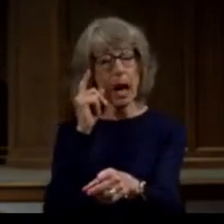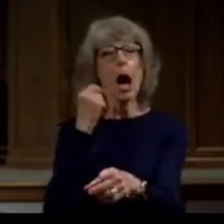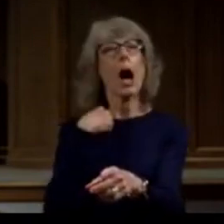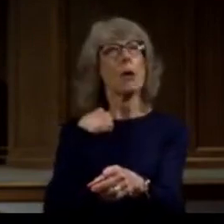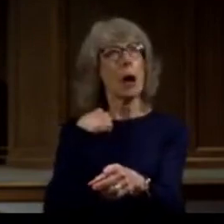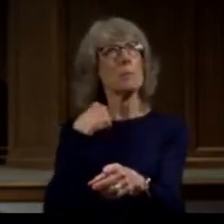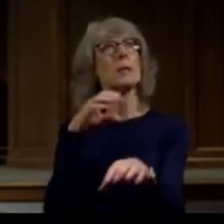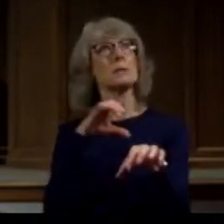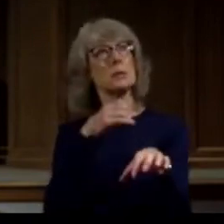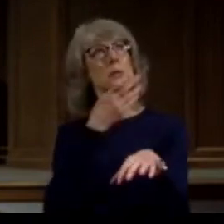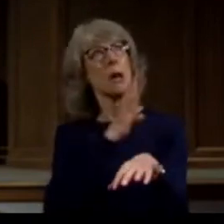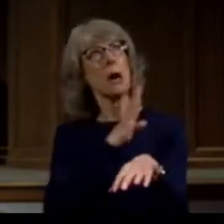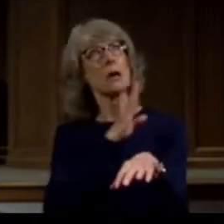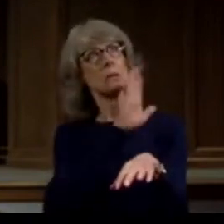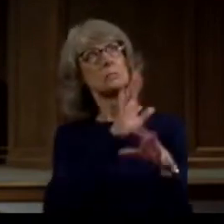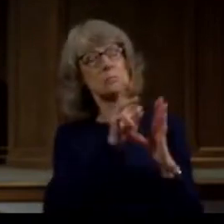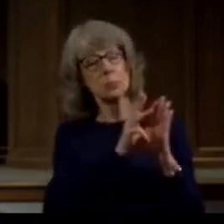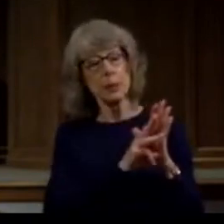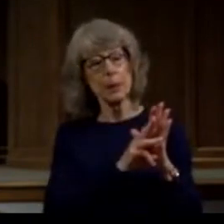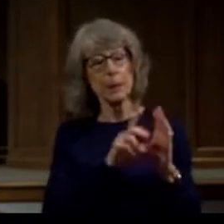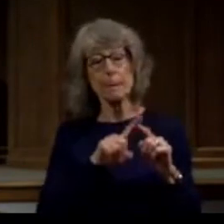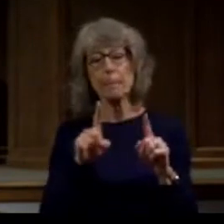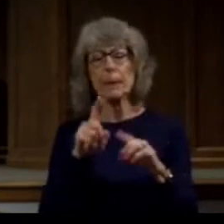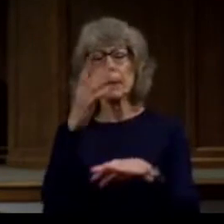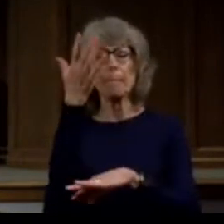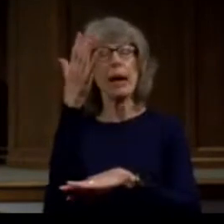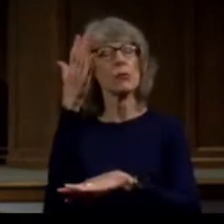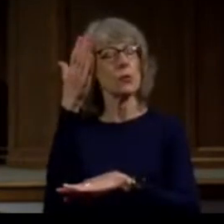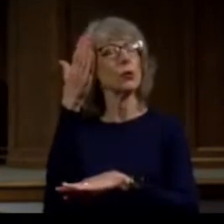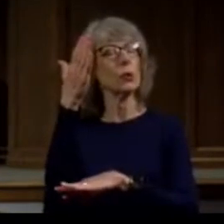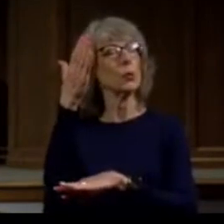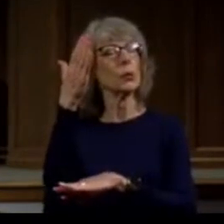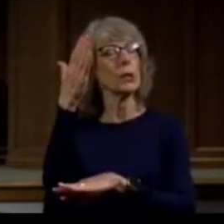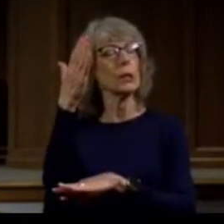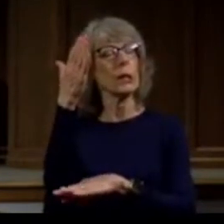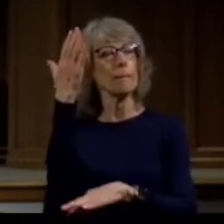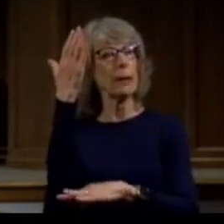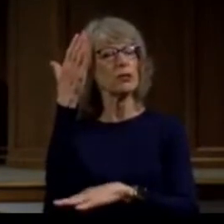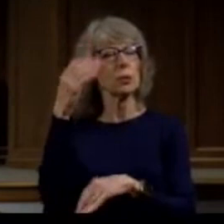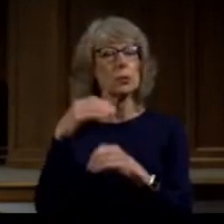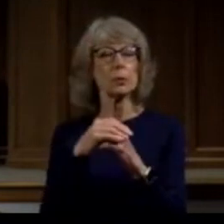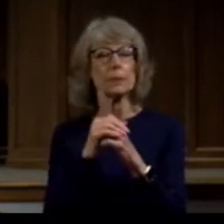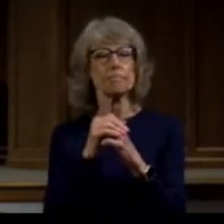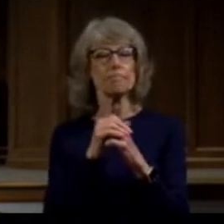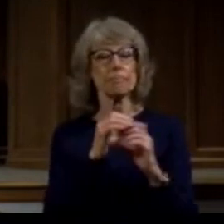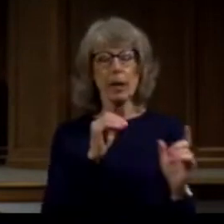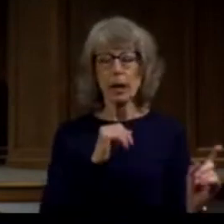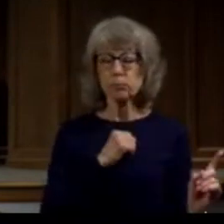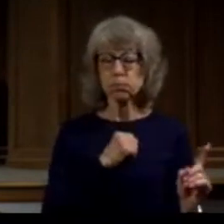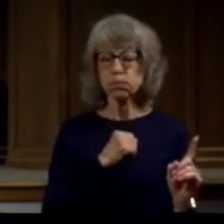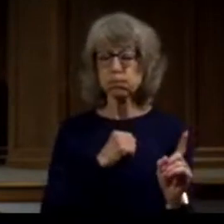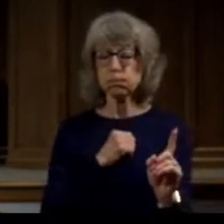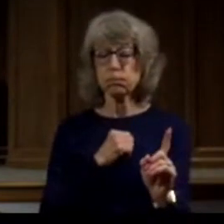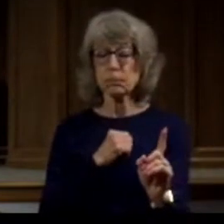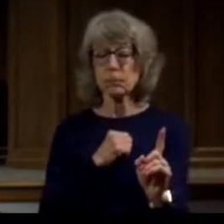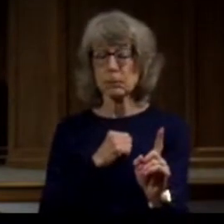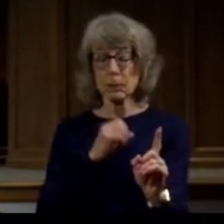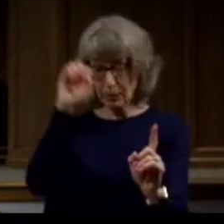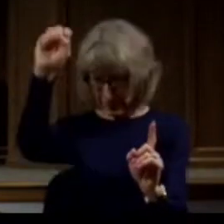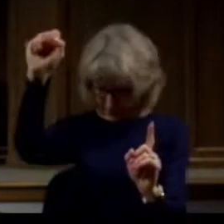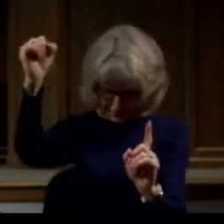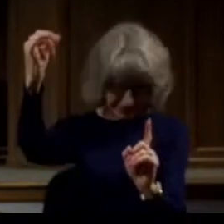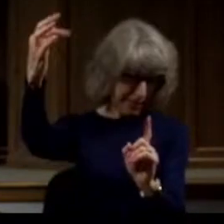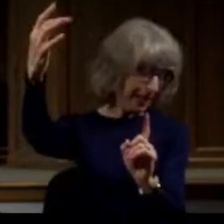And as he is doing this, about noon, he said, about noon as I came near Damascus, suddenly a bright